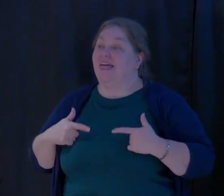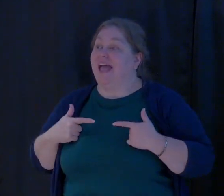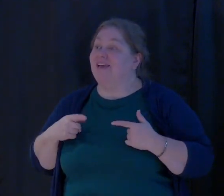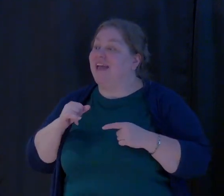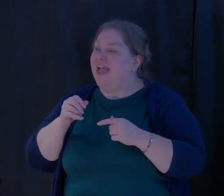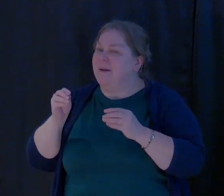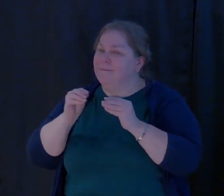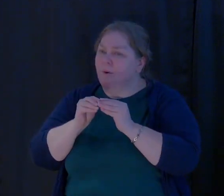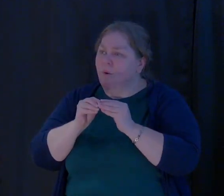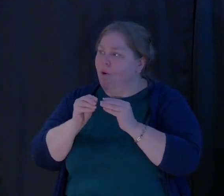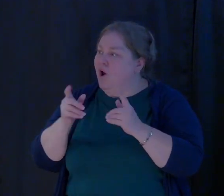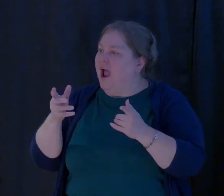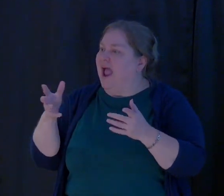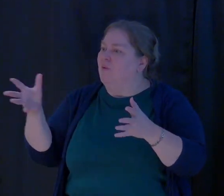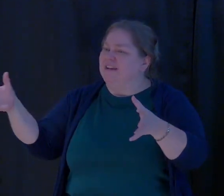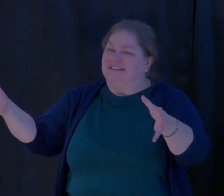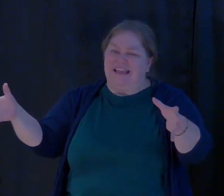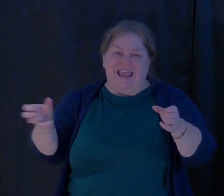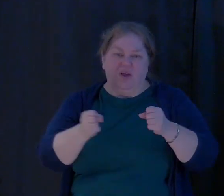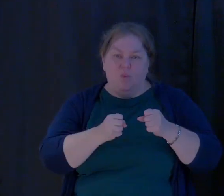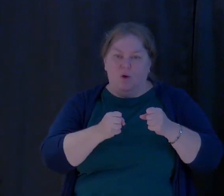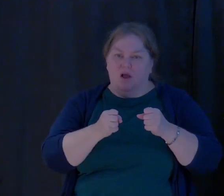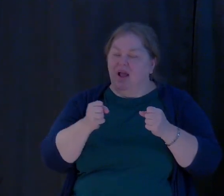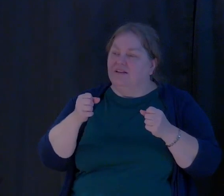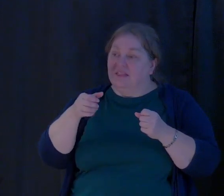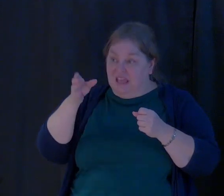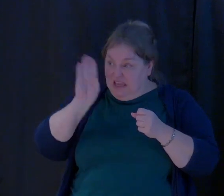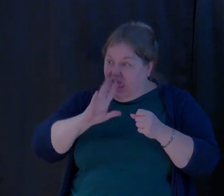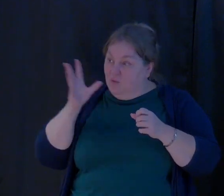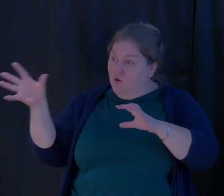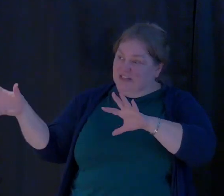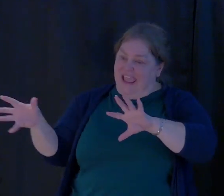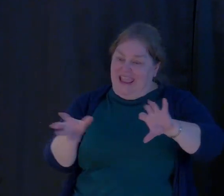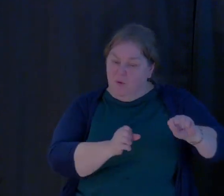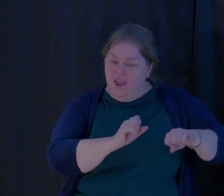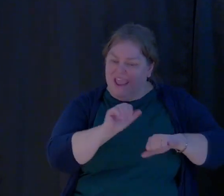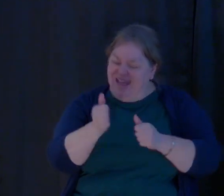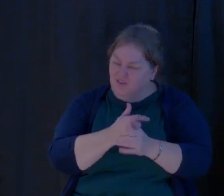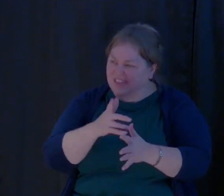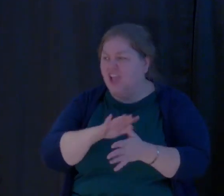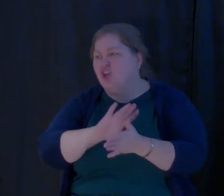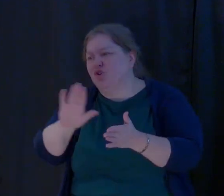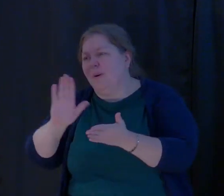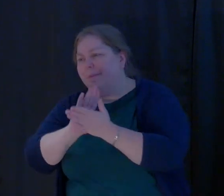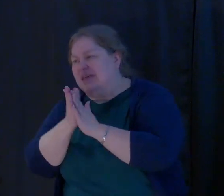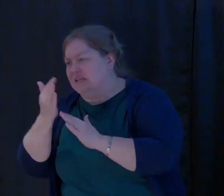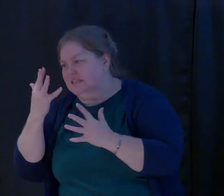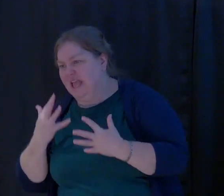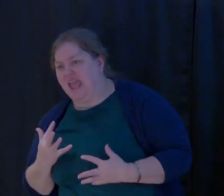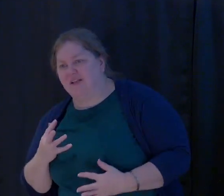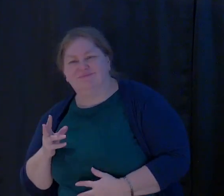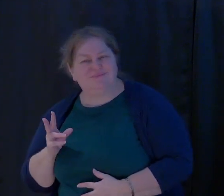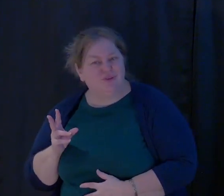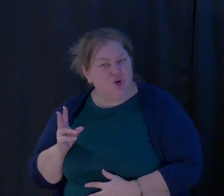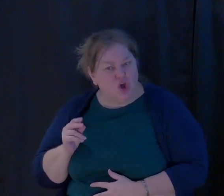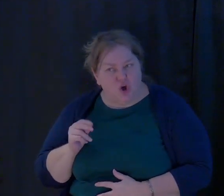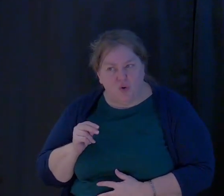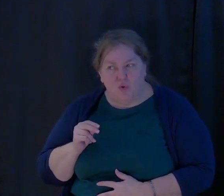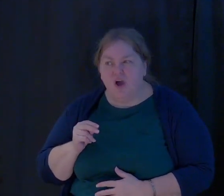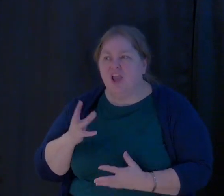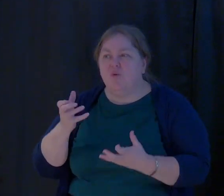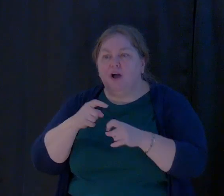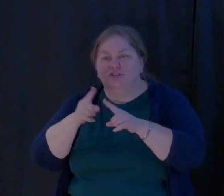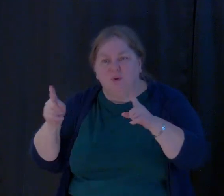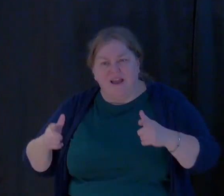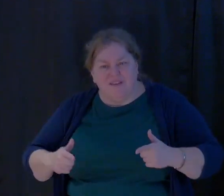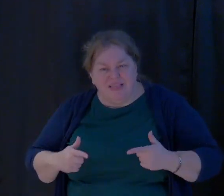So I want to take all your things away. don't want you to have anything in this world. I want you to just be sad and all that kind of stuff. No, God says he wants to have life and have it more